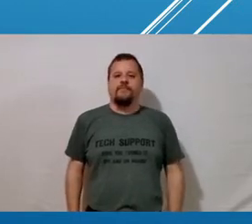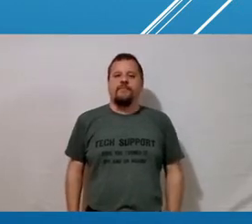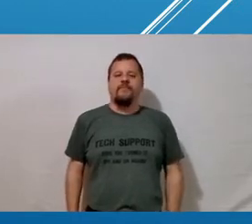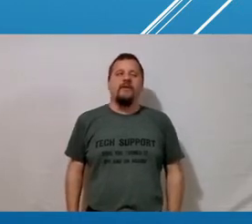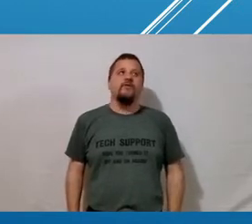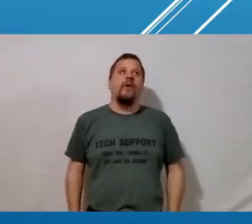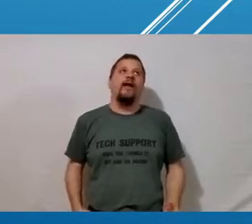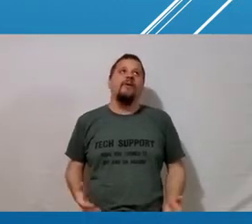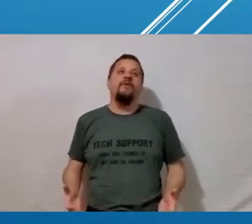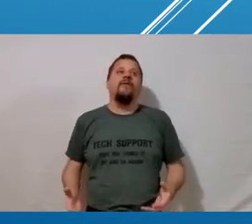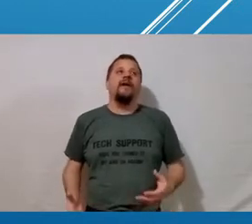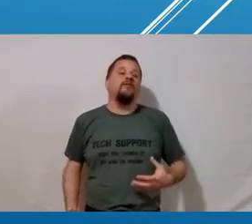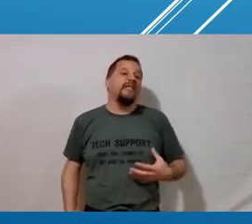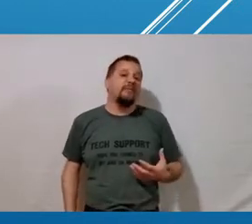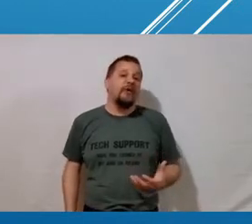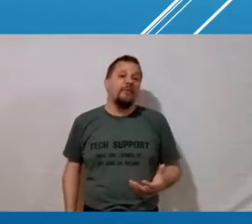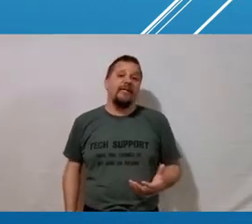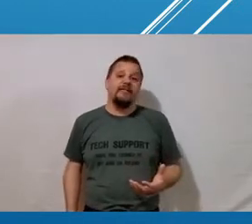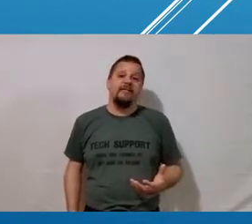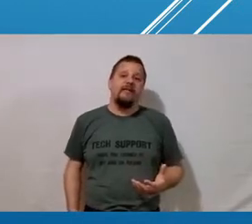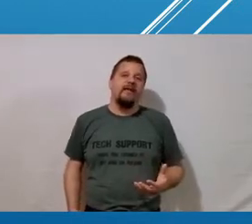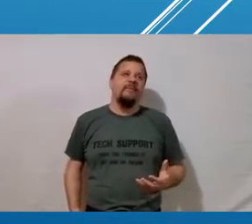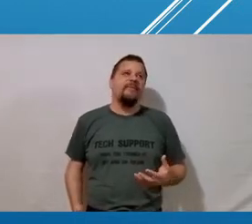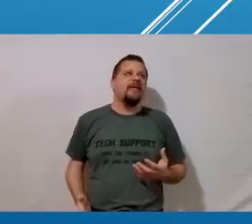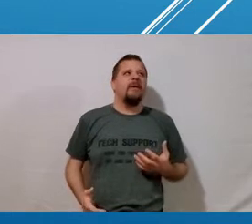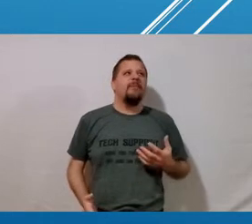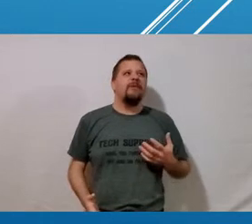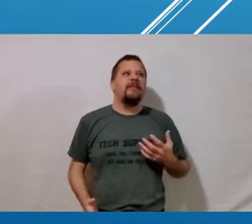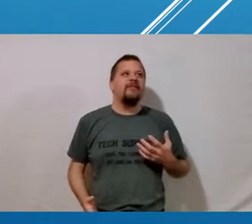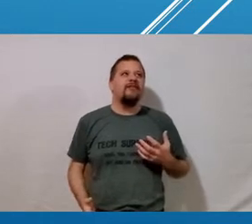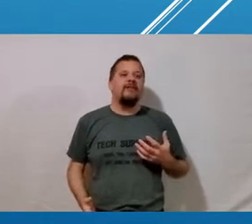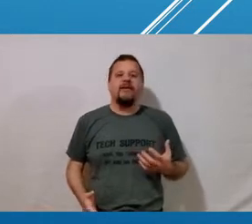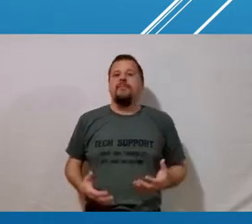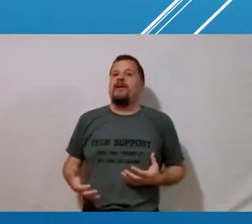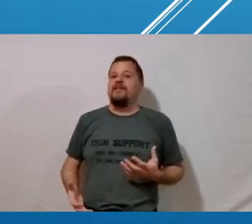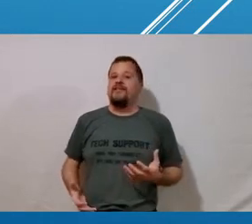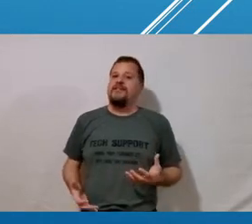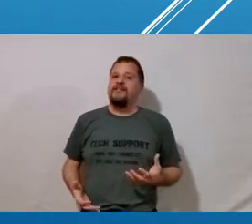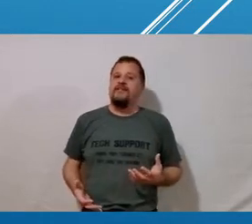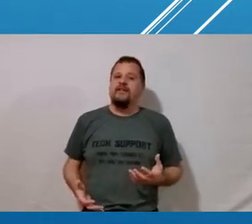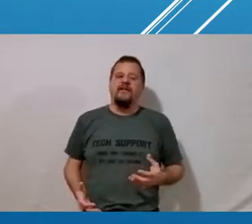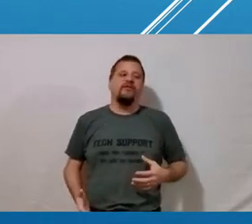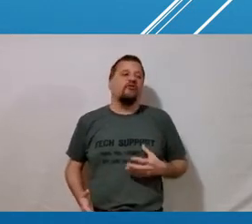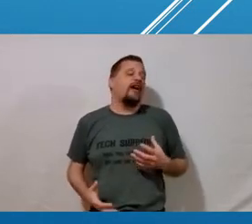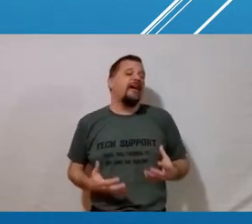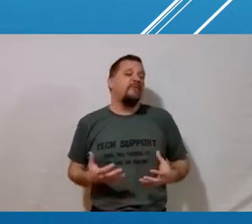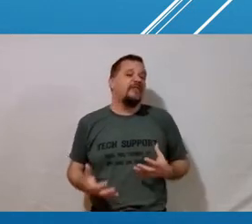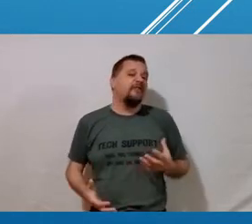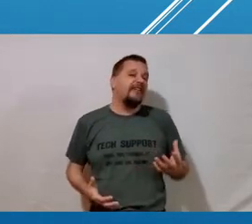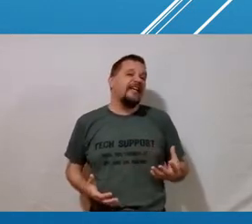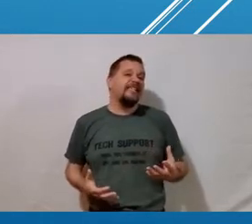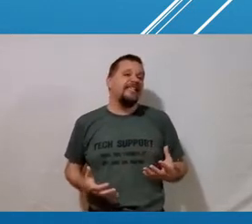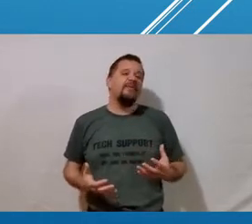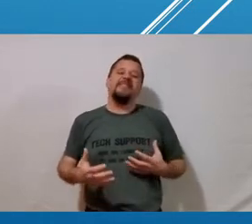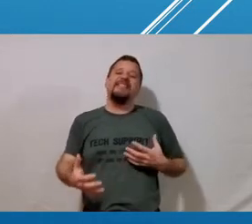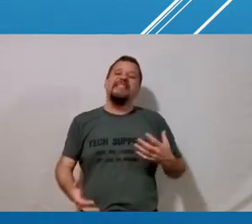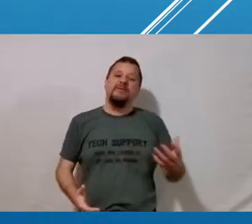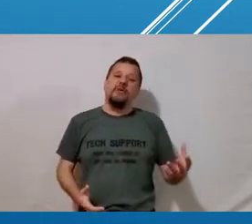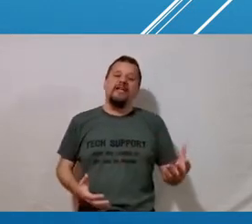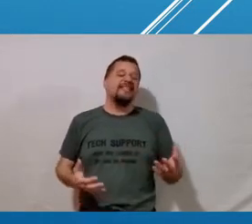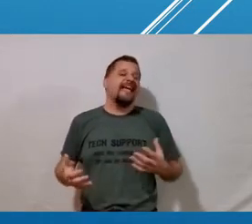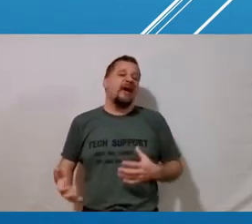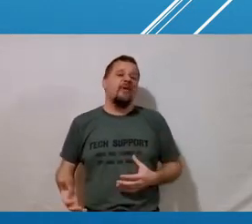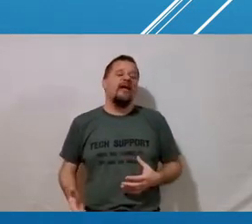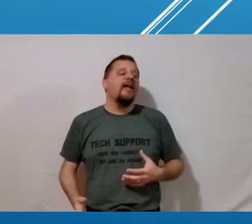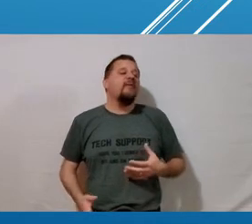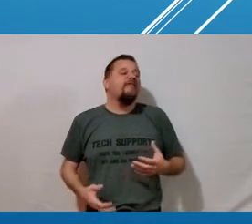so how do we do that we have to experiment maybe come up with different hypotheses try out different things and say well